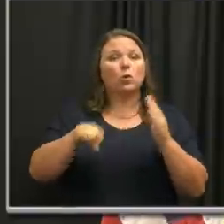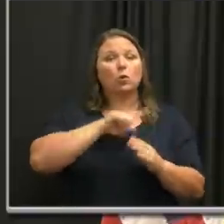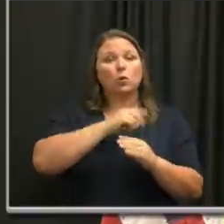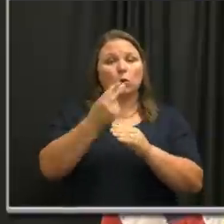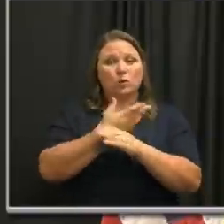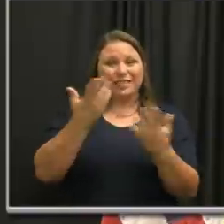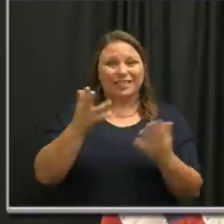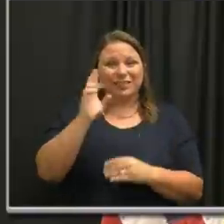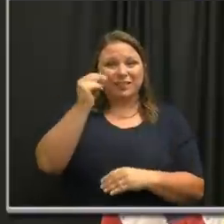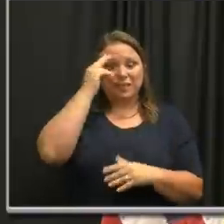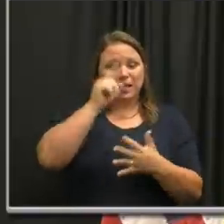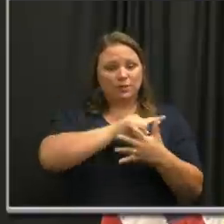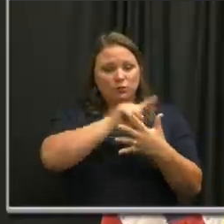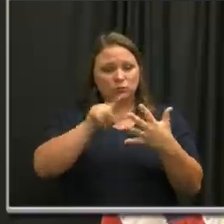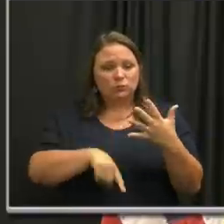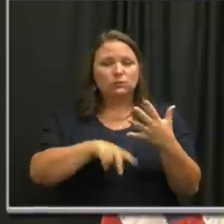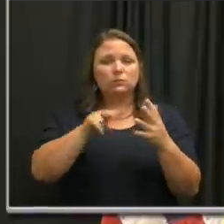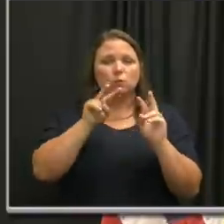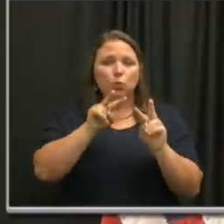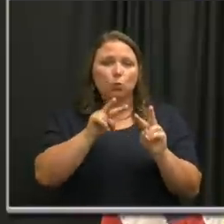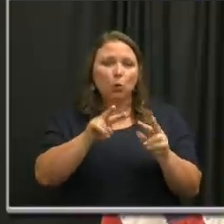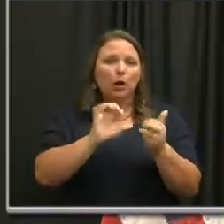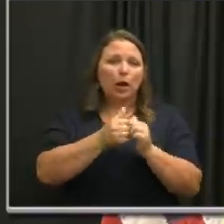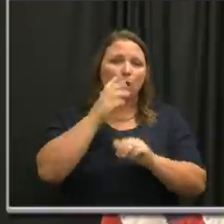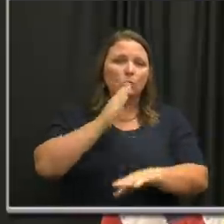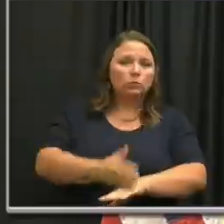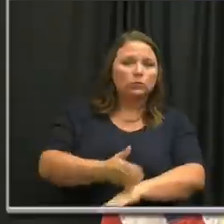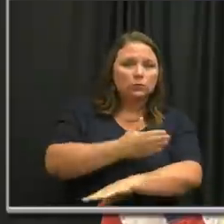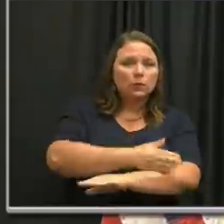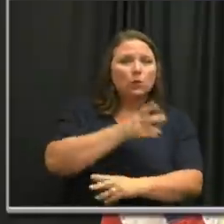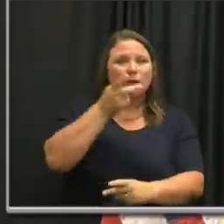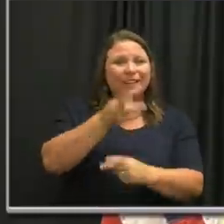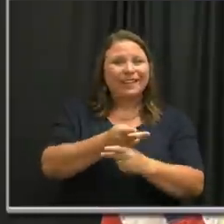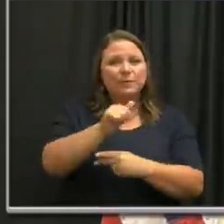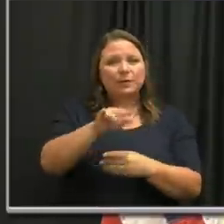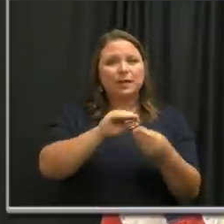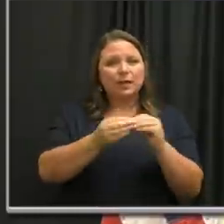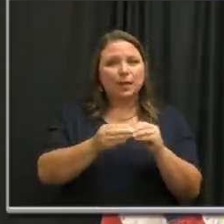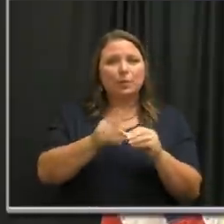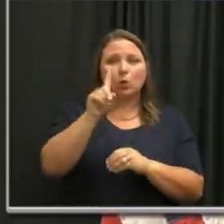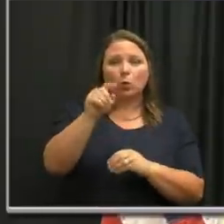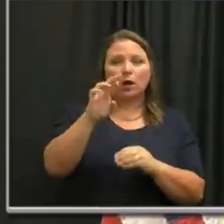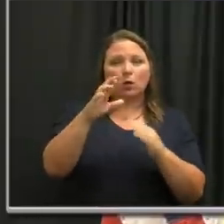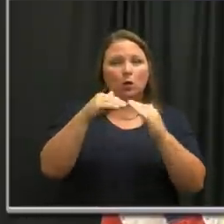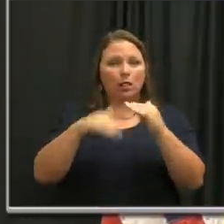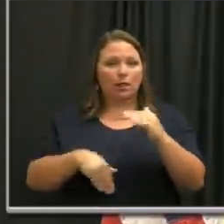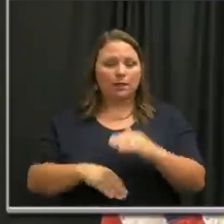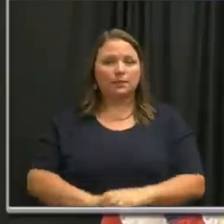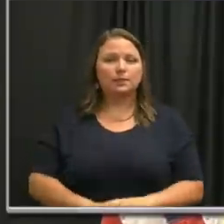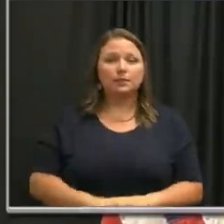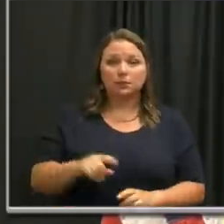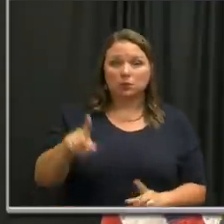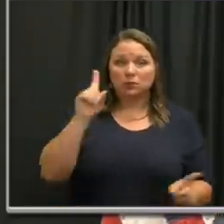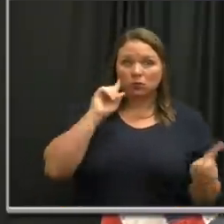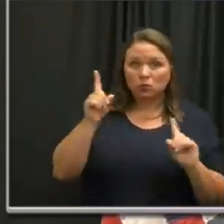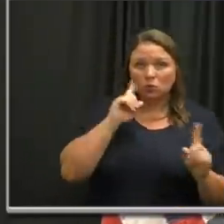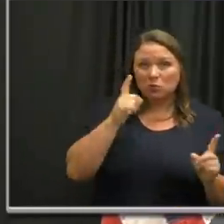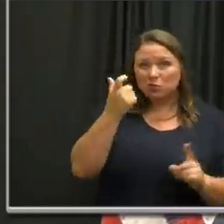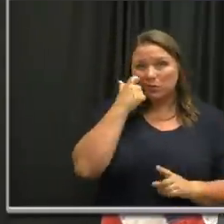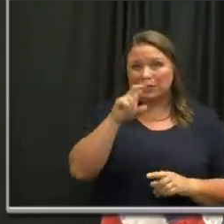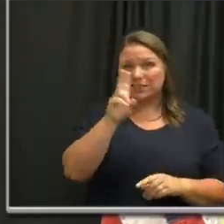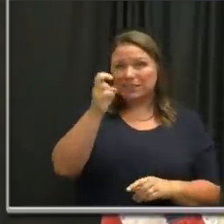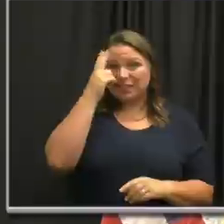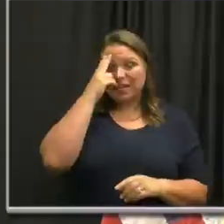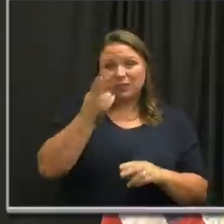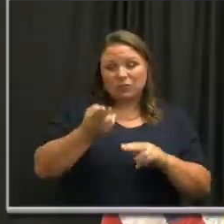Nashville to monitor how well we're doing. And the goal is to keep that number at one or below. And as you've heard, here in